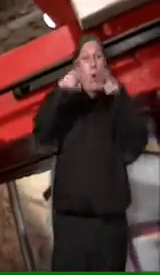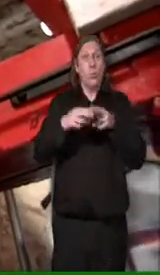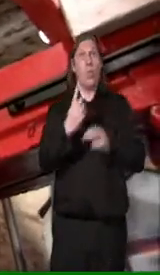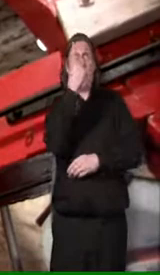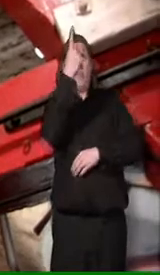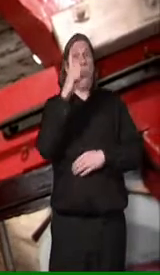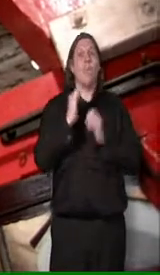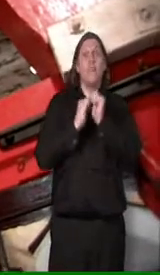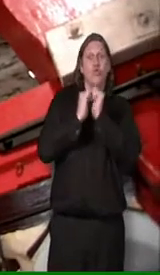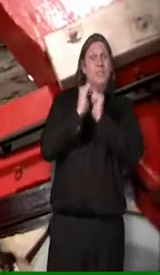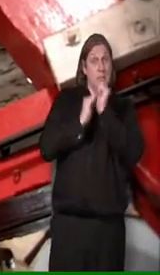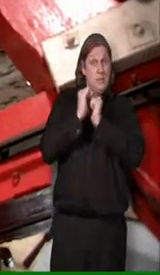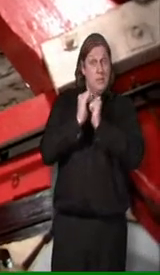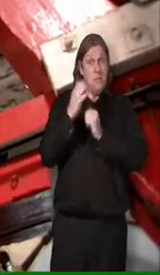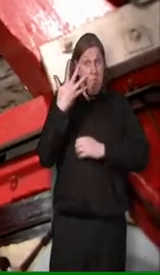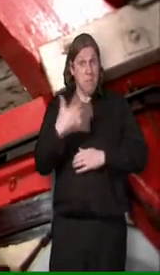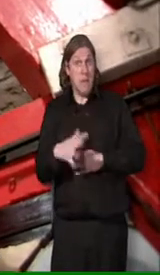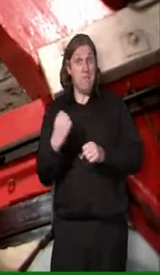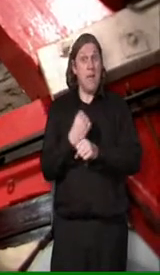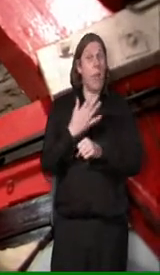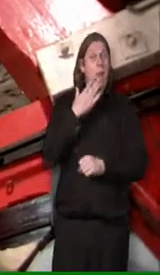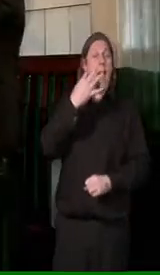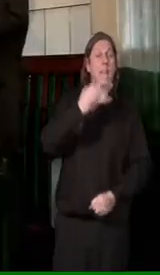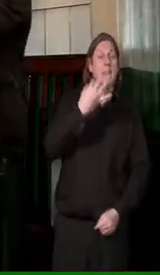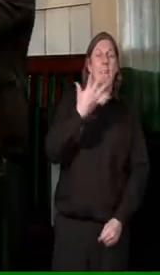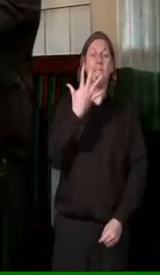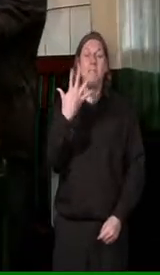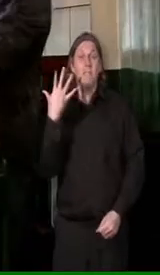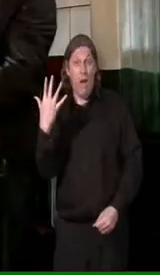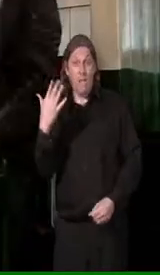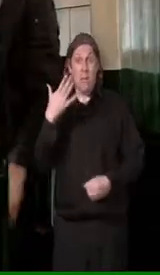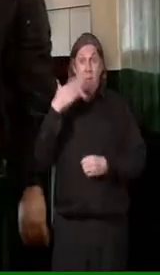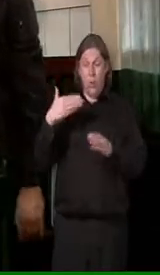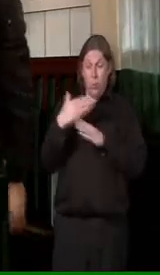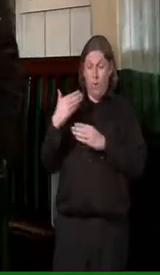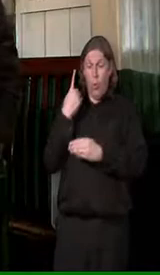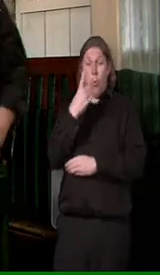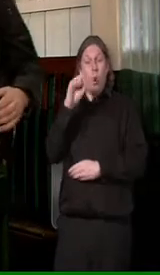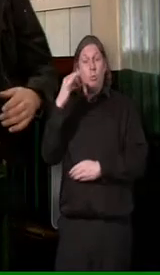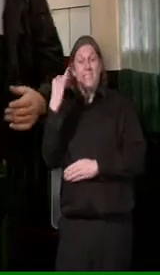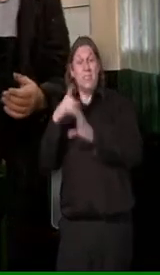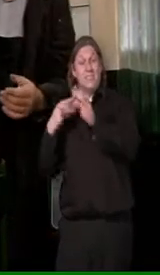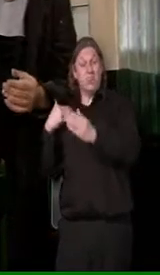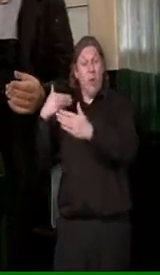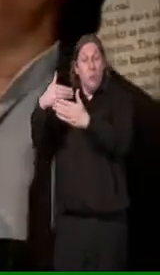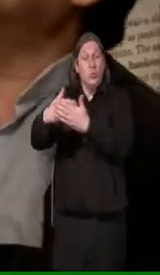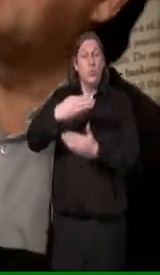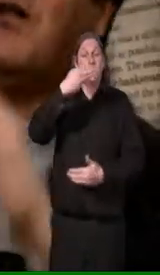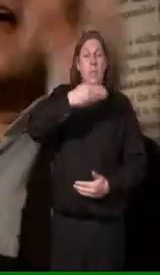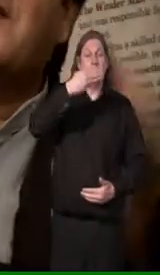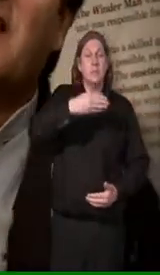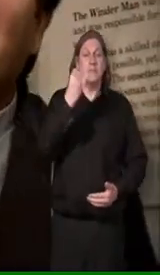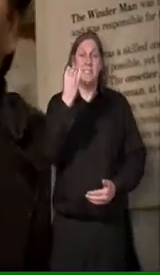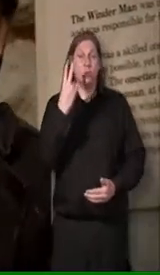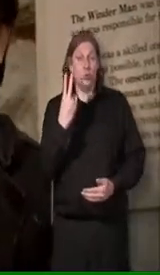and she worked for 107 years till the mine closed in 1962. She's a vertical engine, that means